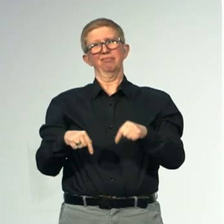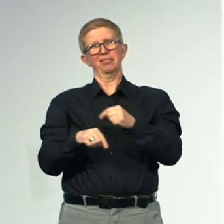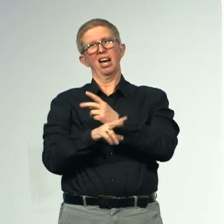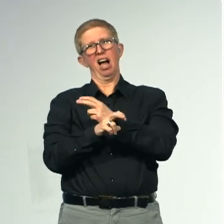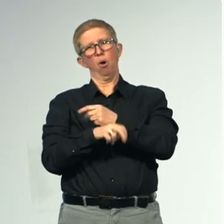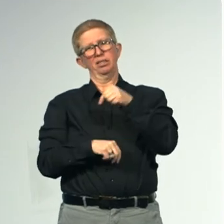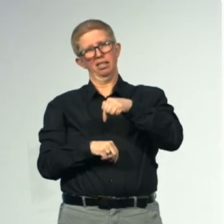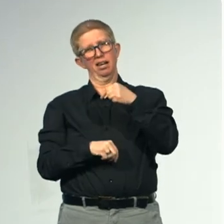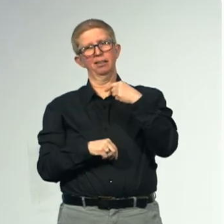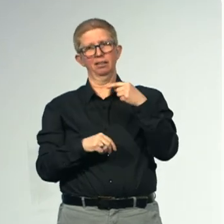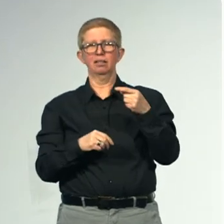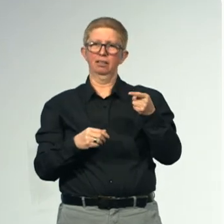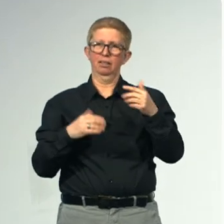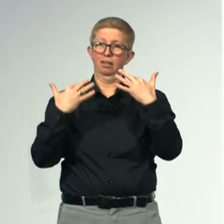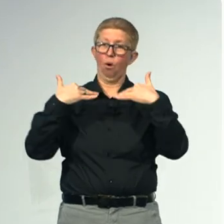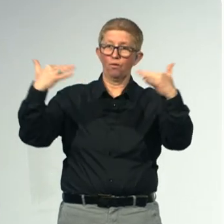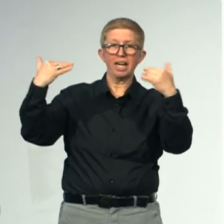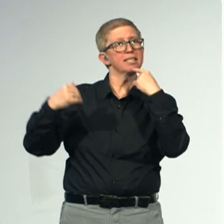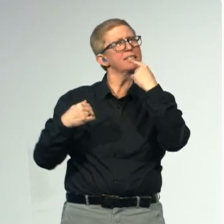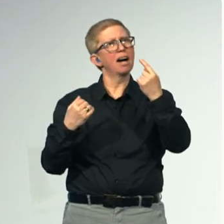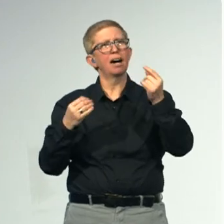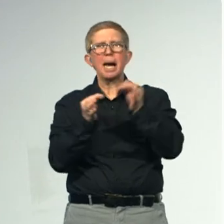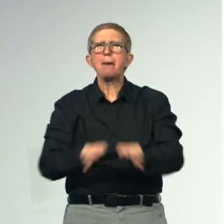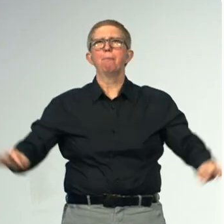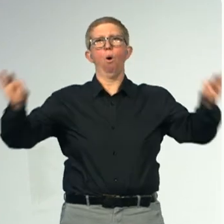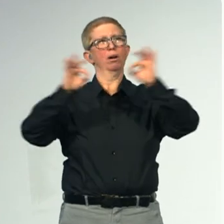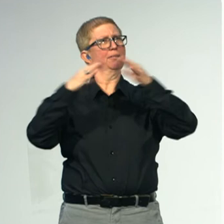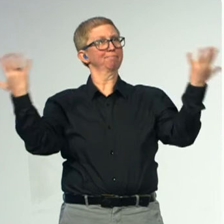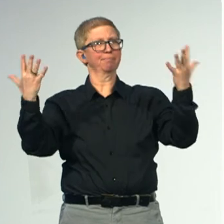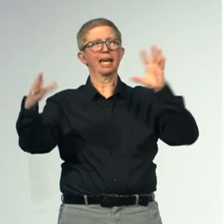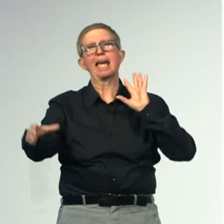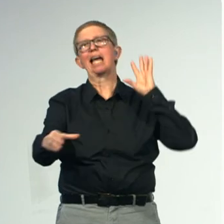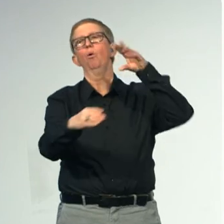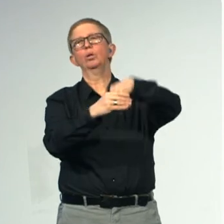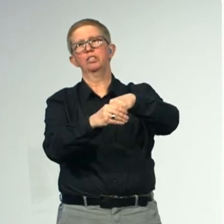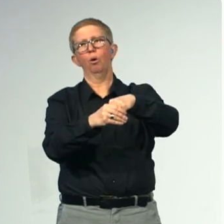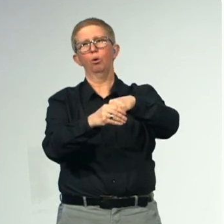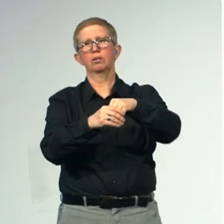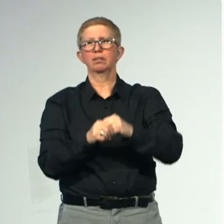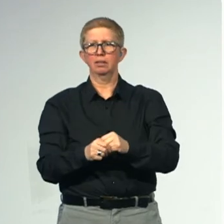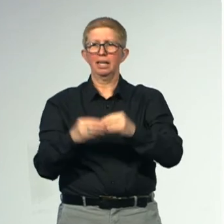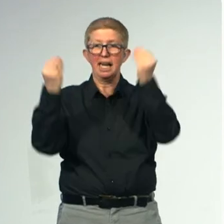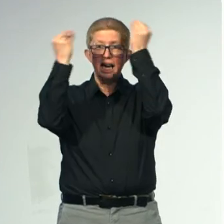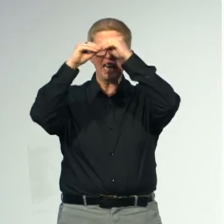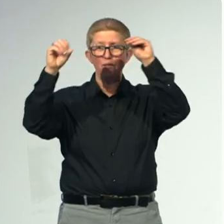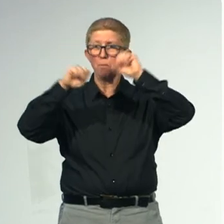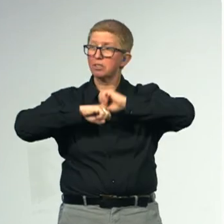and informed the participants about this private initiative, the Zero Project Conference.